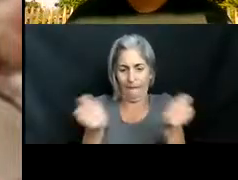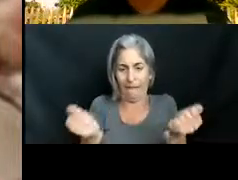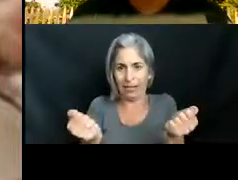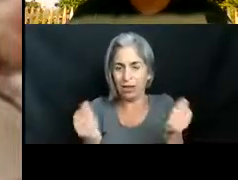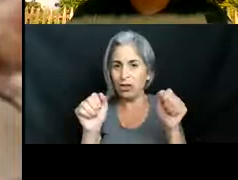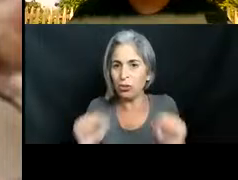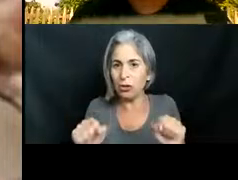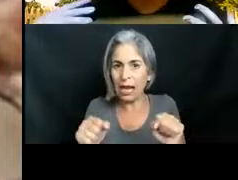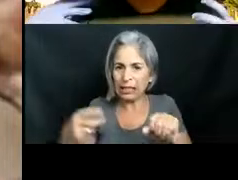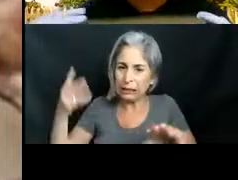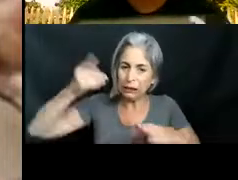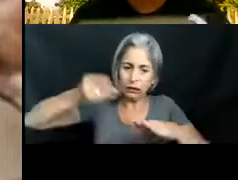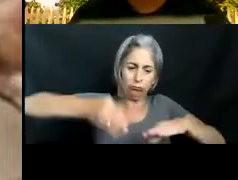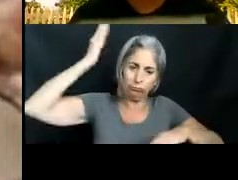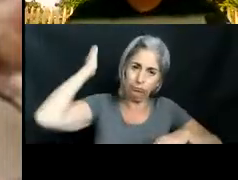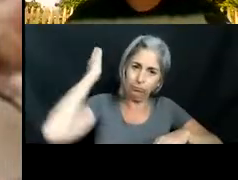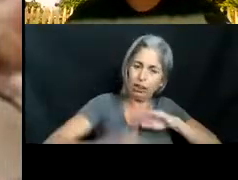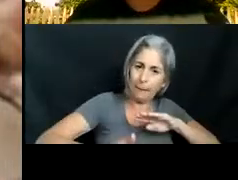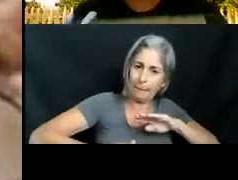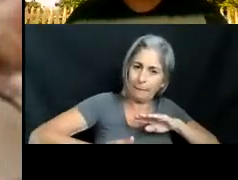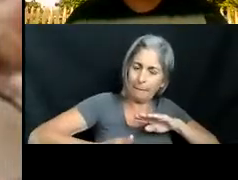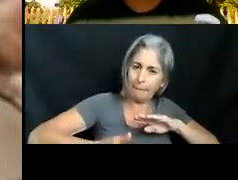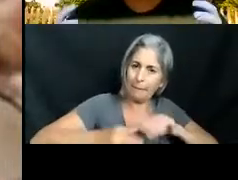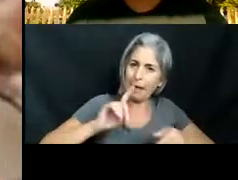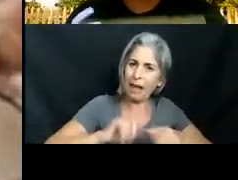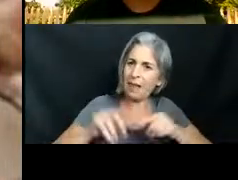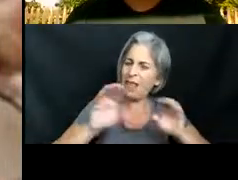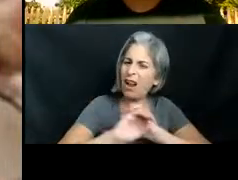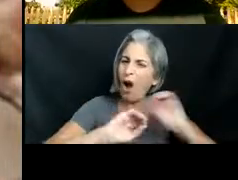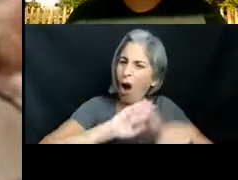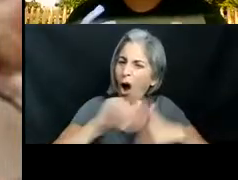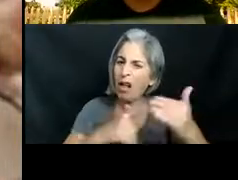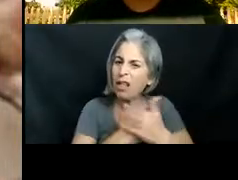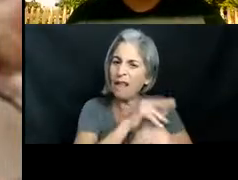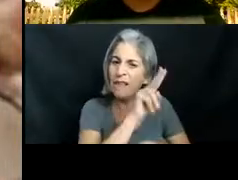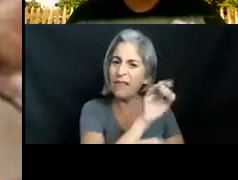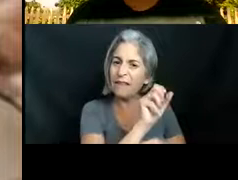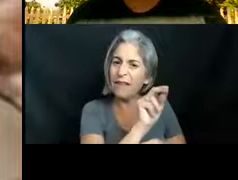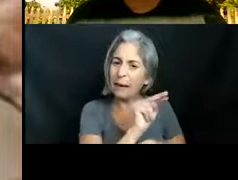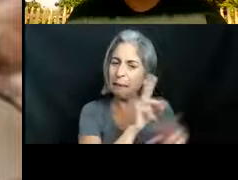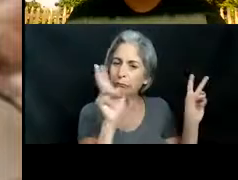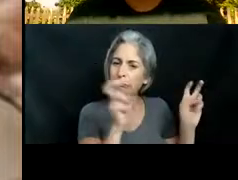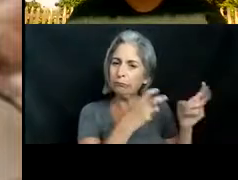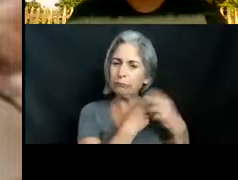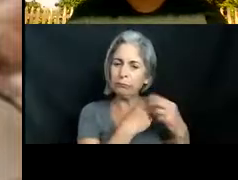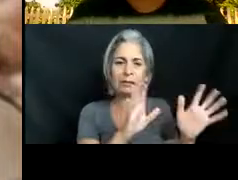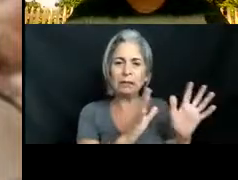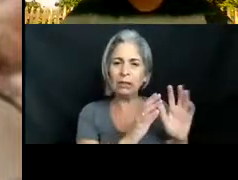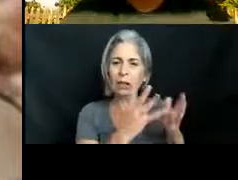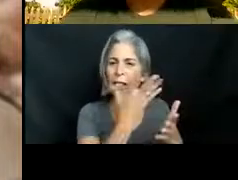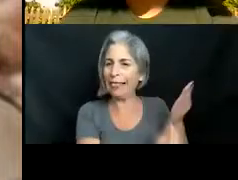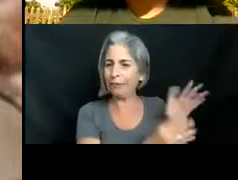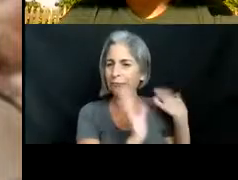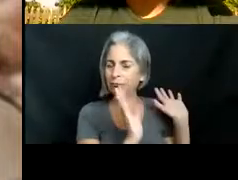just have to chop off the spines at the base, and then there's no more venom inside of its body. It's not dangerous for you to handle at that